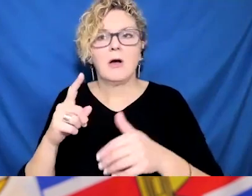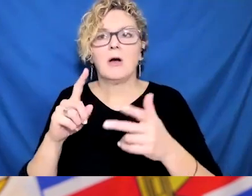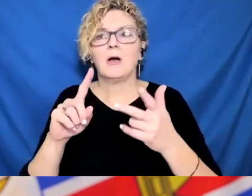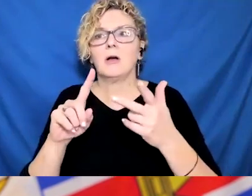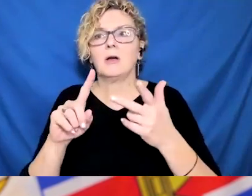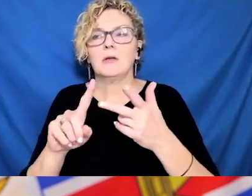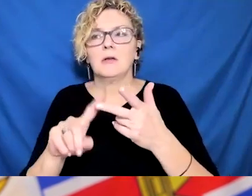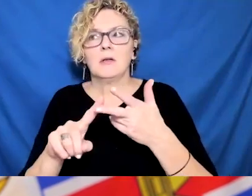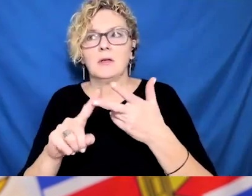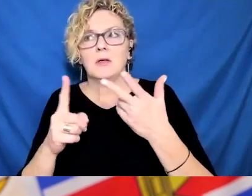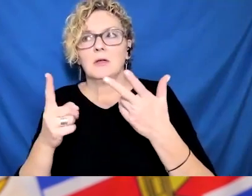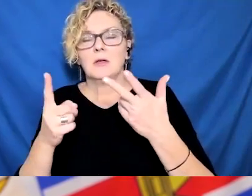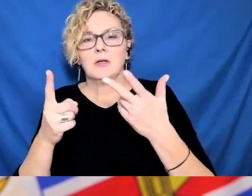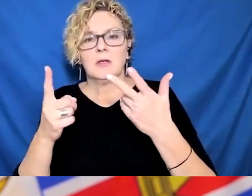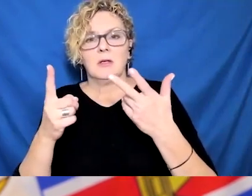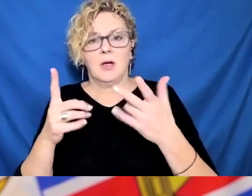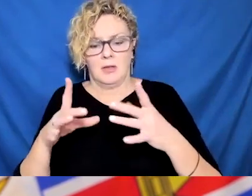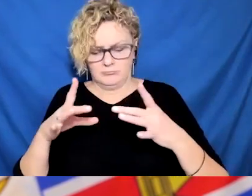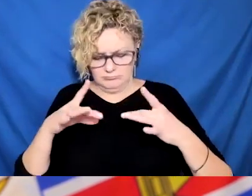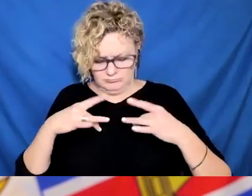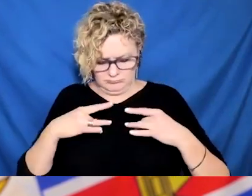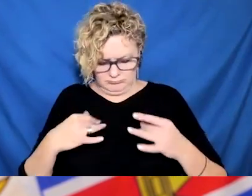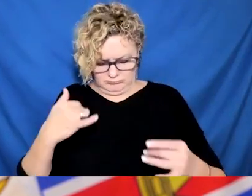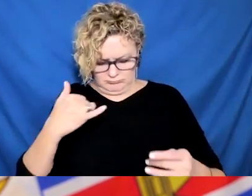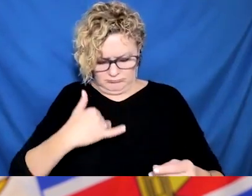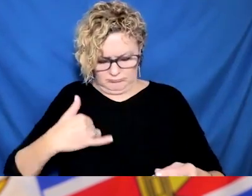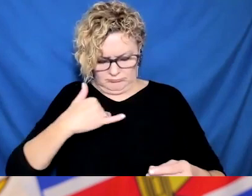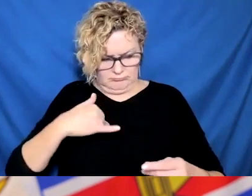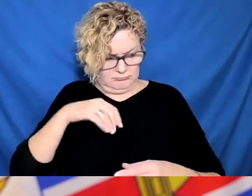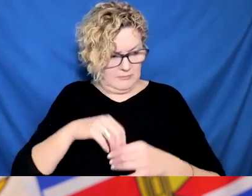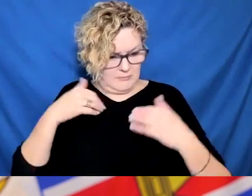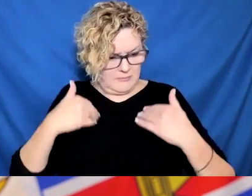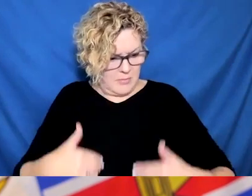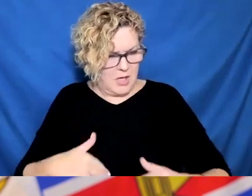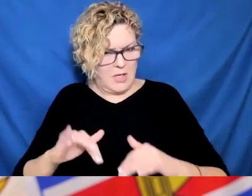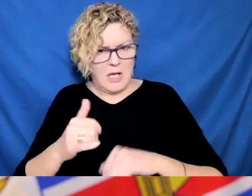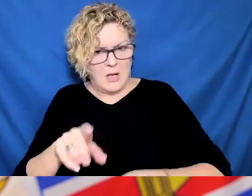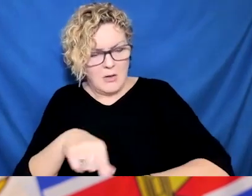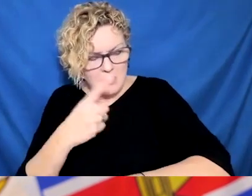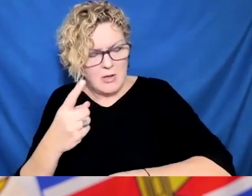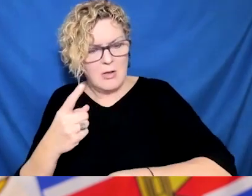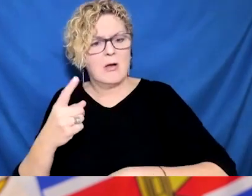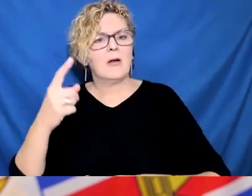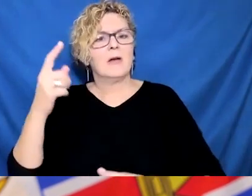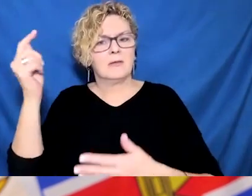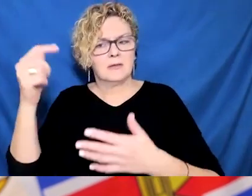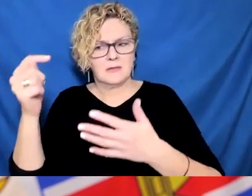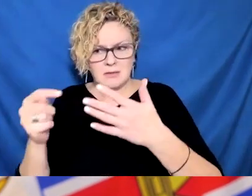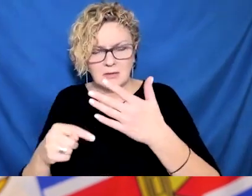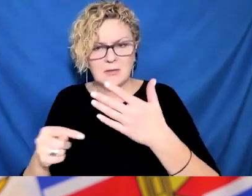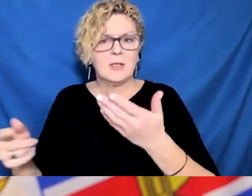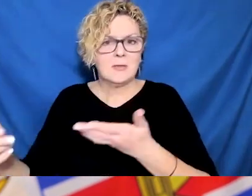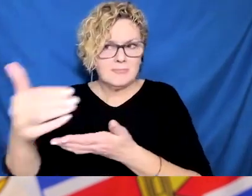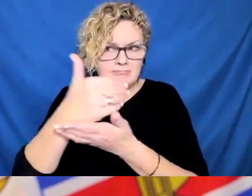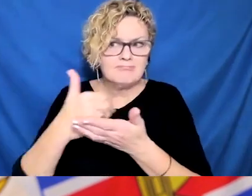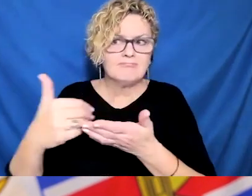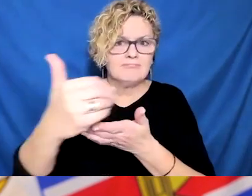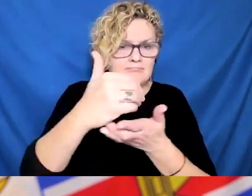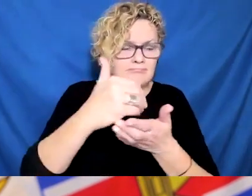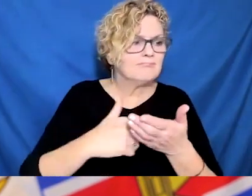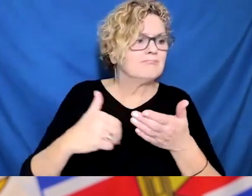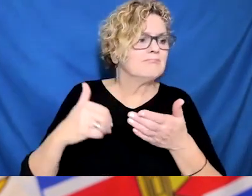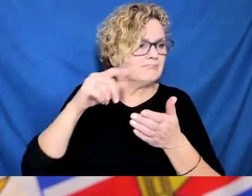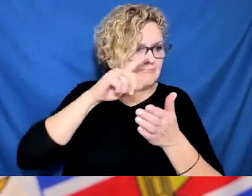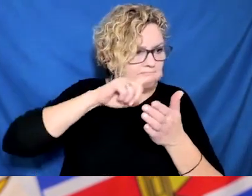long-term care? And just briefly, can you speak to me about what happened at the BCCDC this week and why on Tuesday they updated